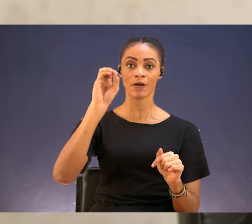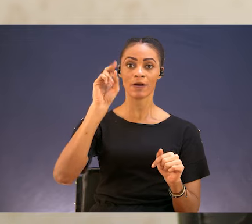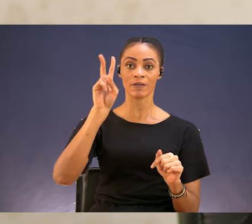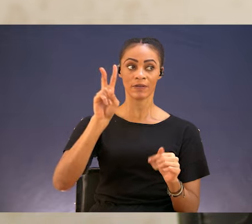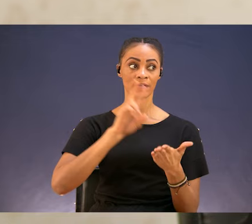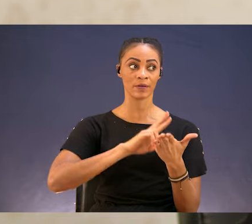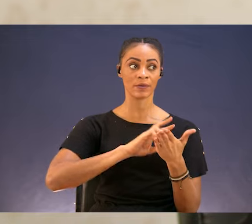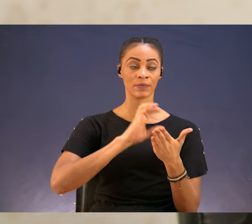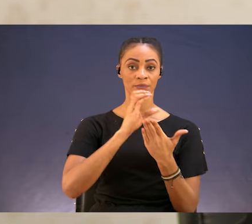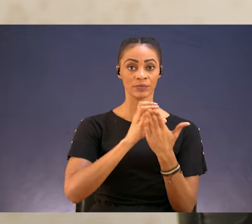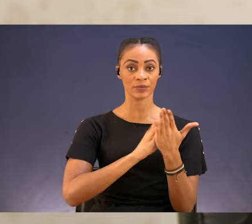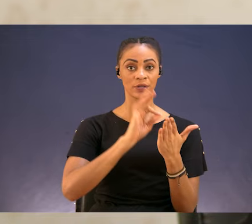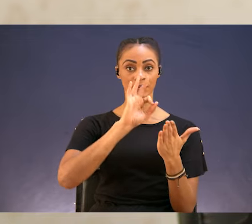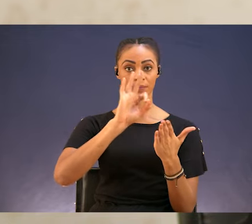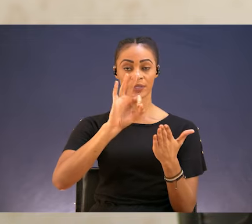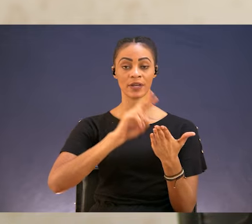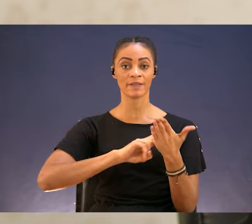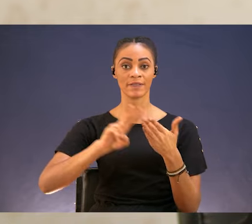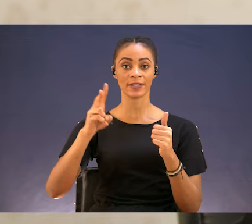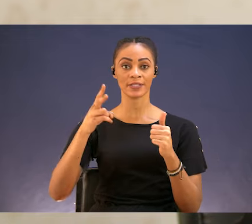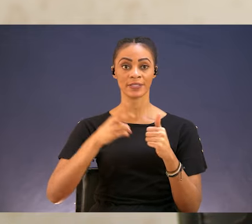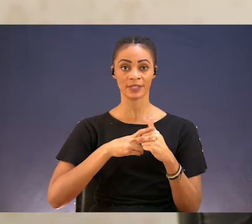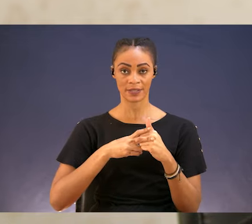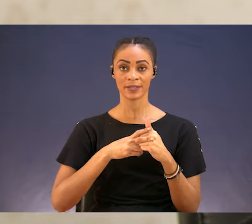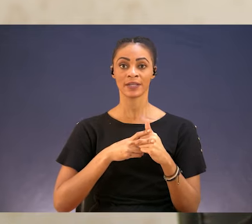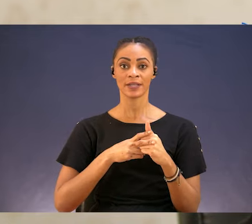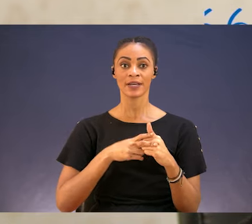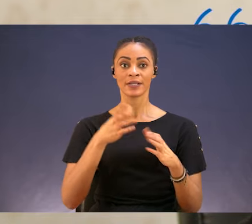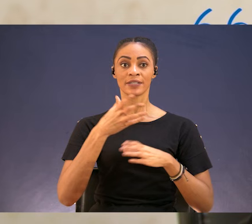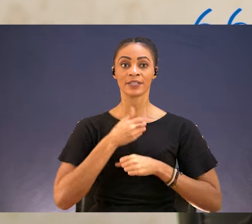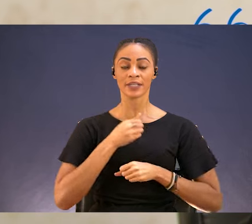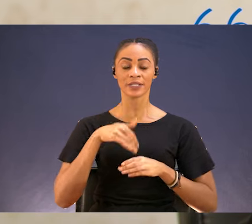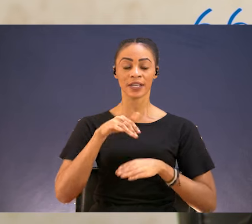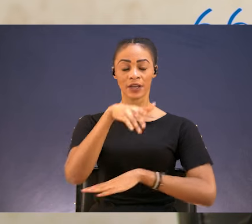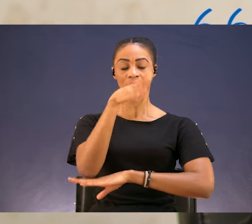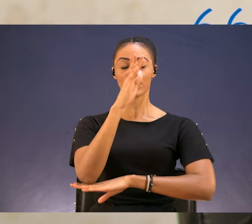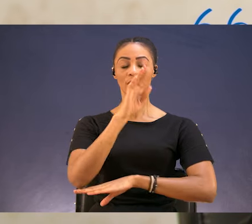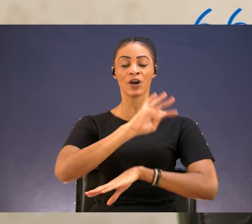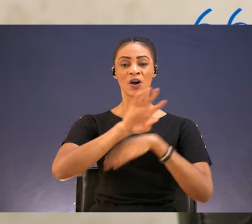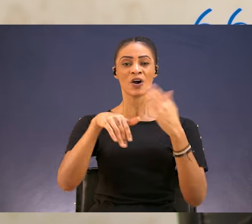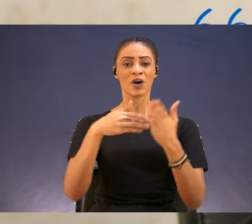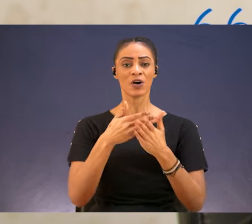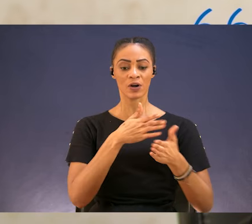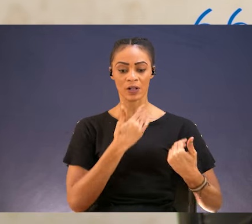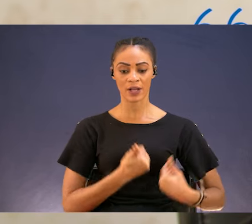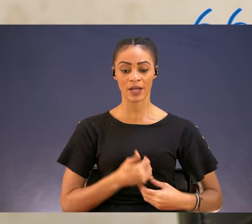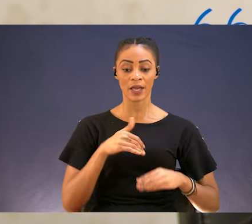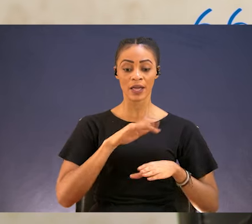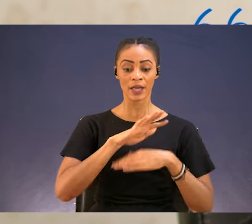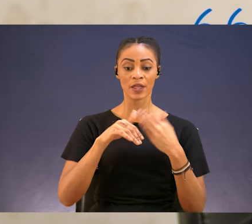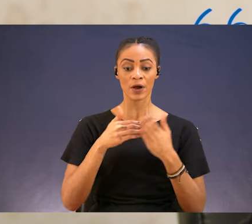chapter 3, verse 5 and 6, Trust in the Lord with all your heart. Do not rely on your own understanding.